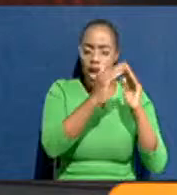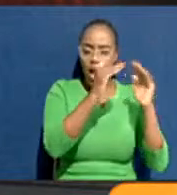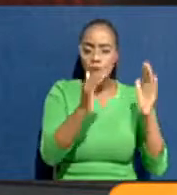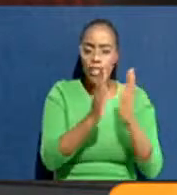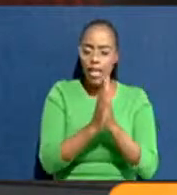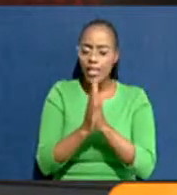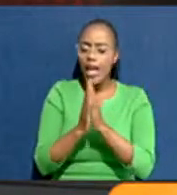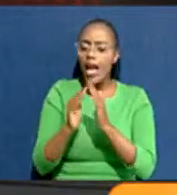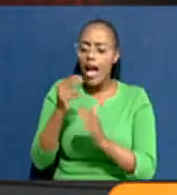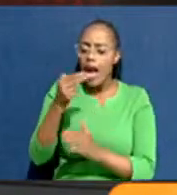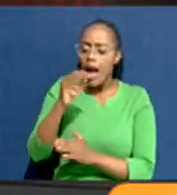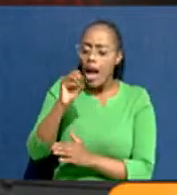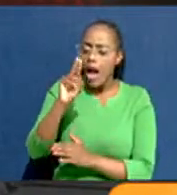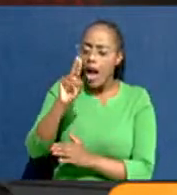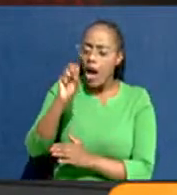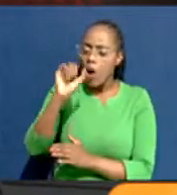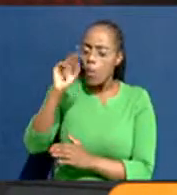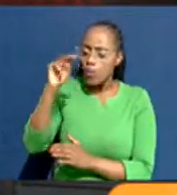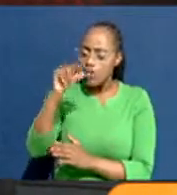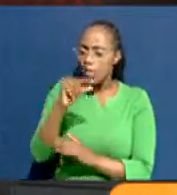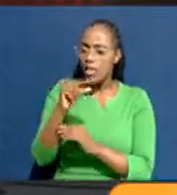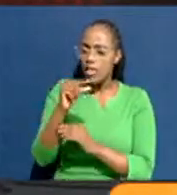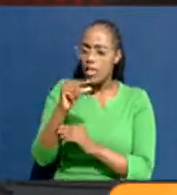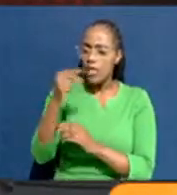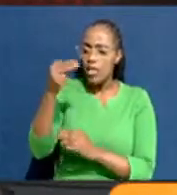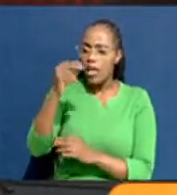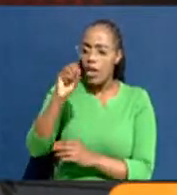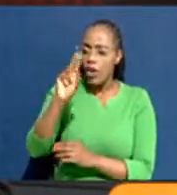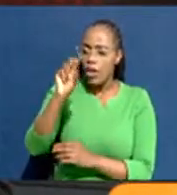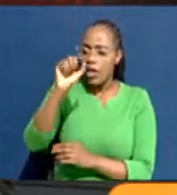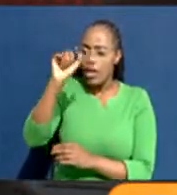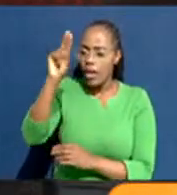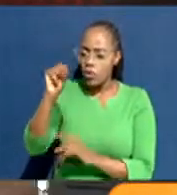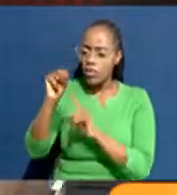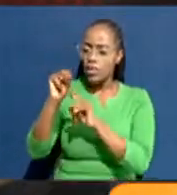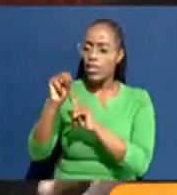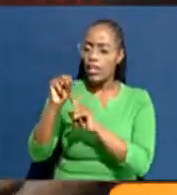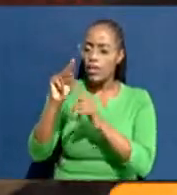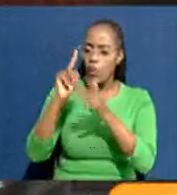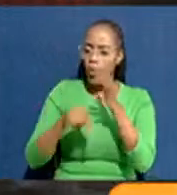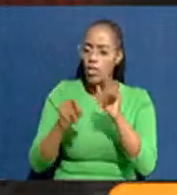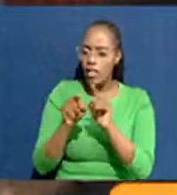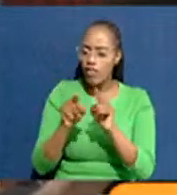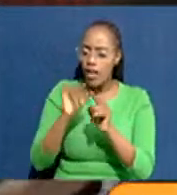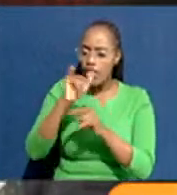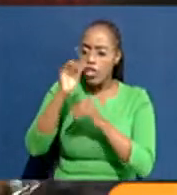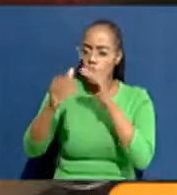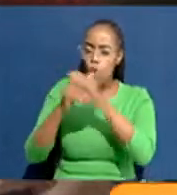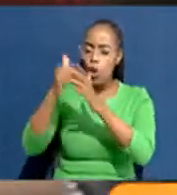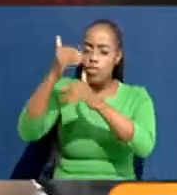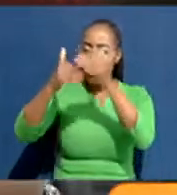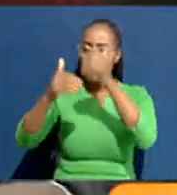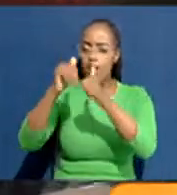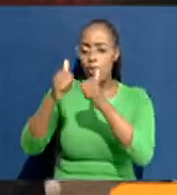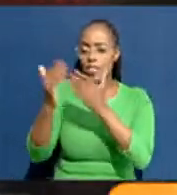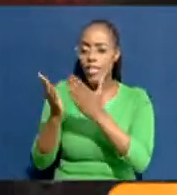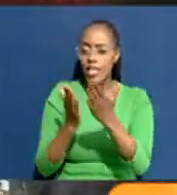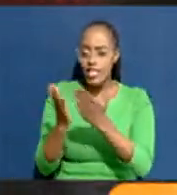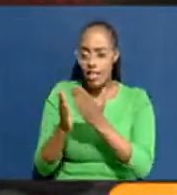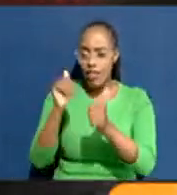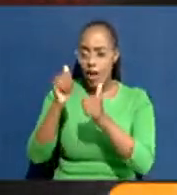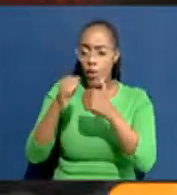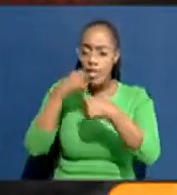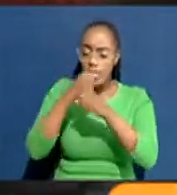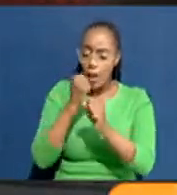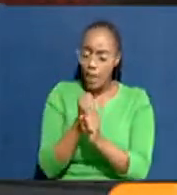and housing. Housing, housing, housing is that all those infrastructures and services that